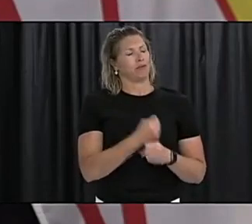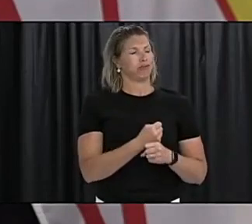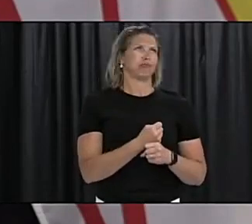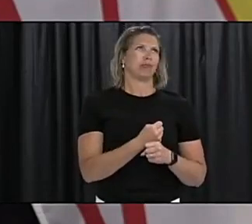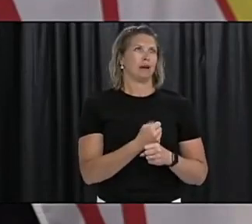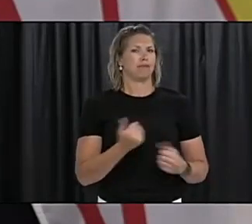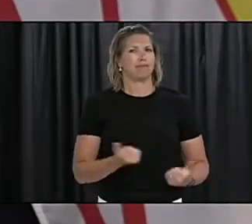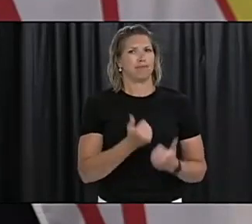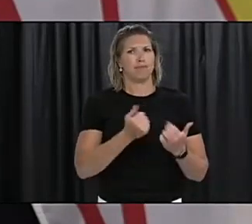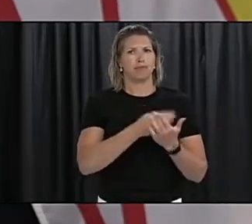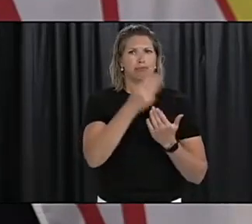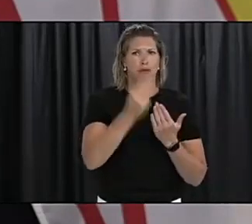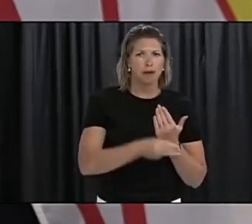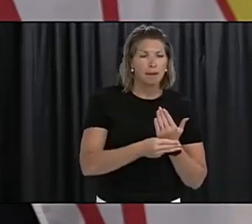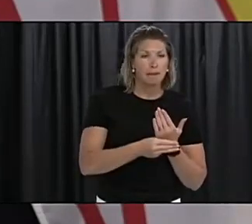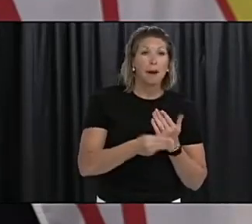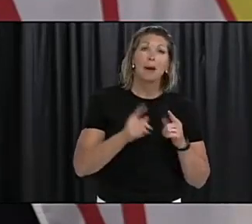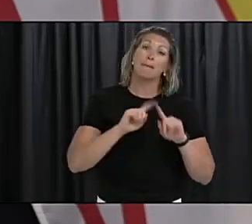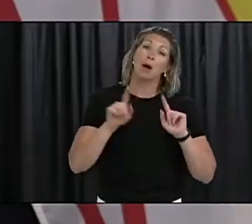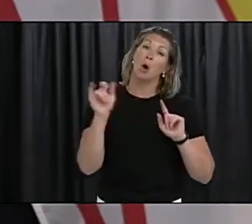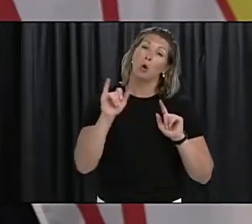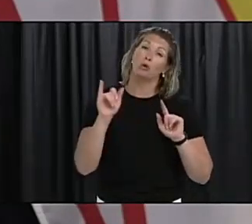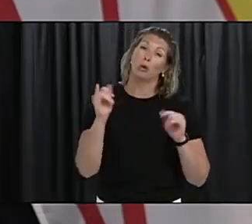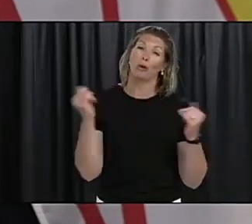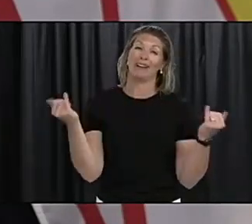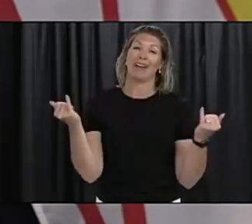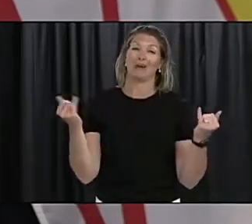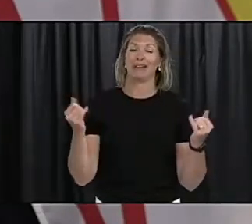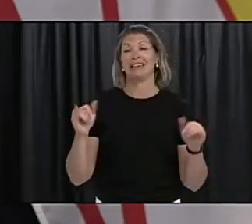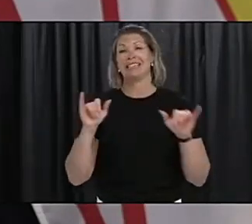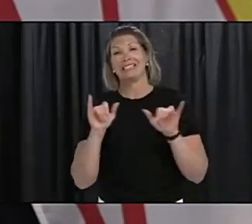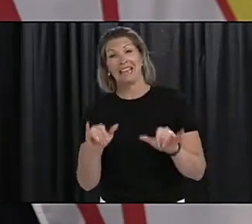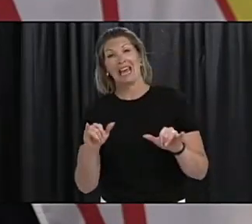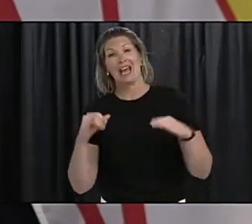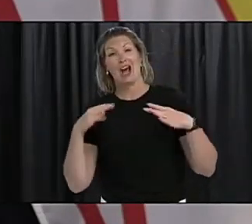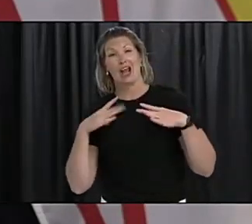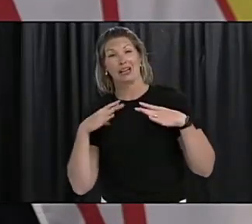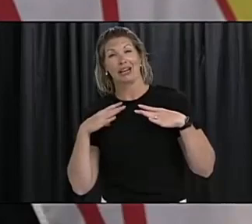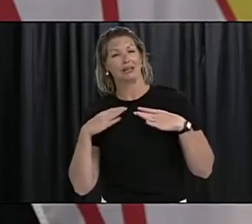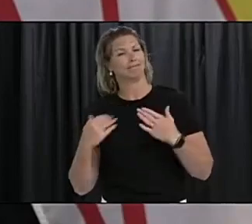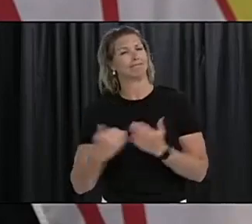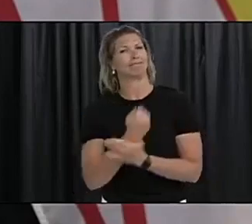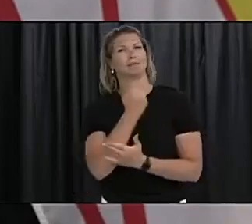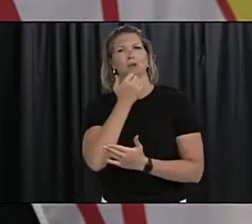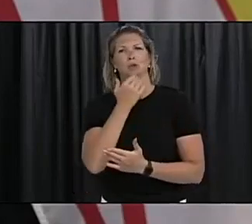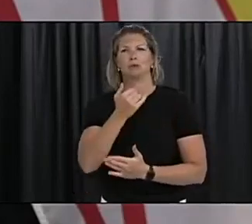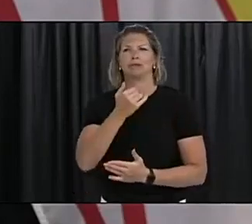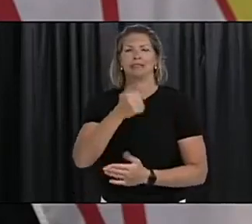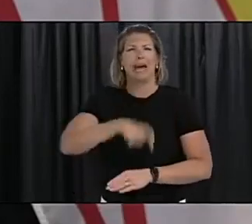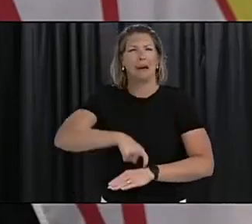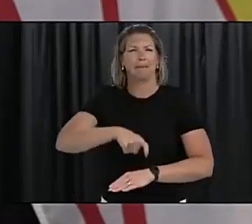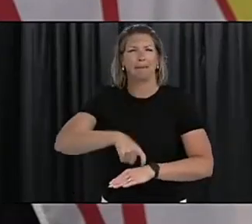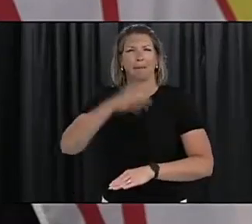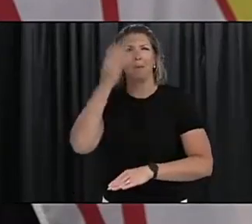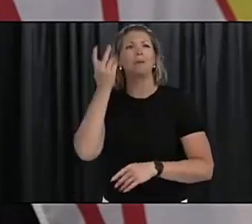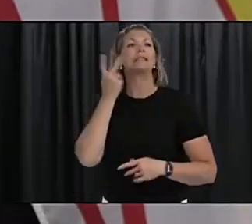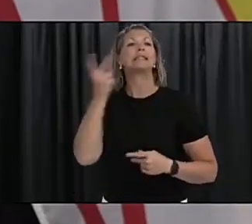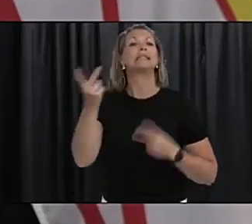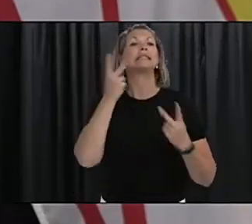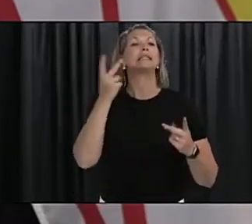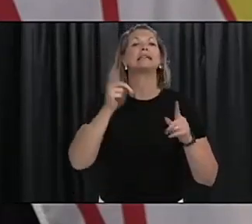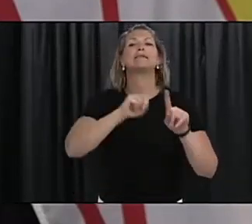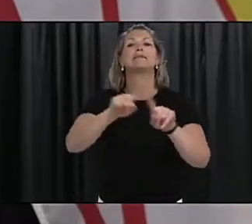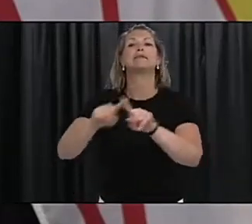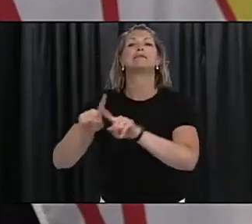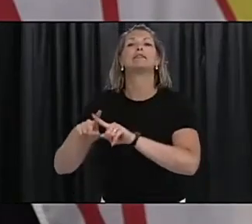It's a great opportunity to discover, in some cases, rediscover for some of you and appreciate what we have here in our